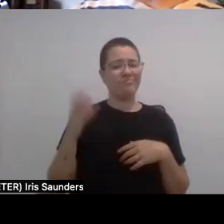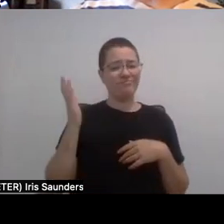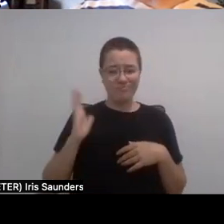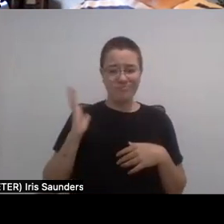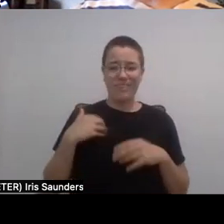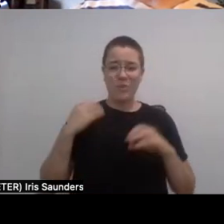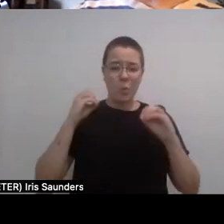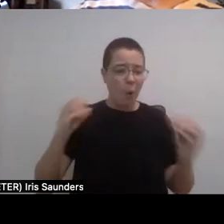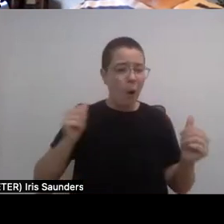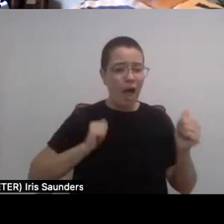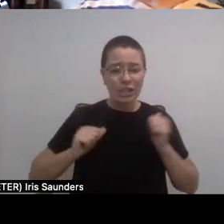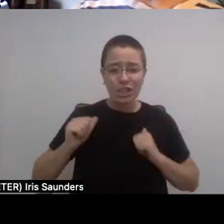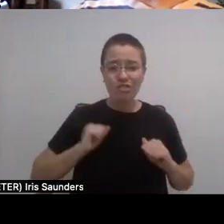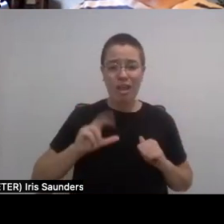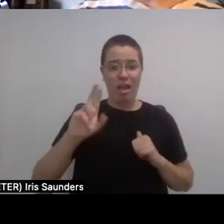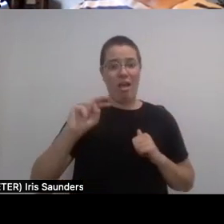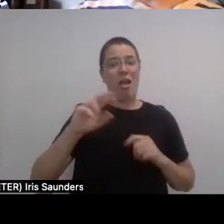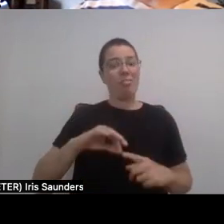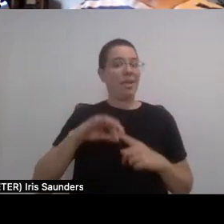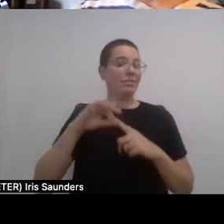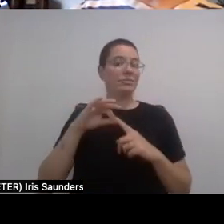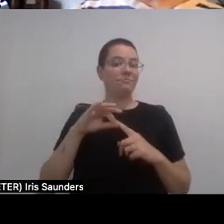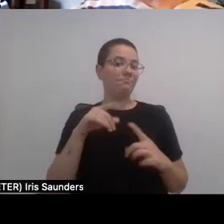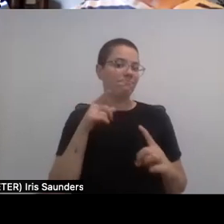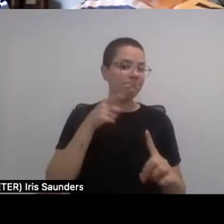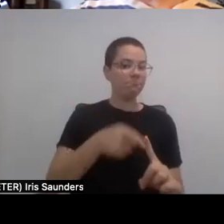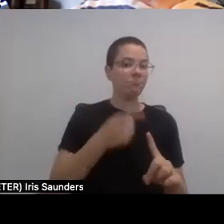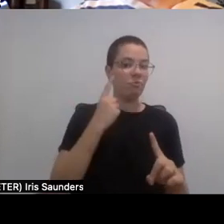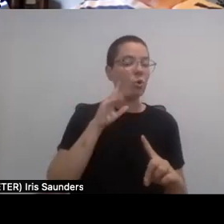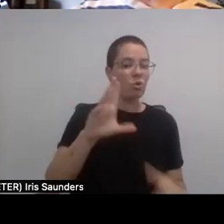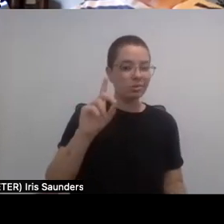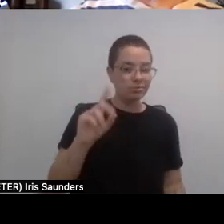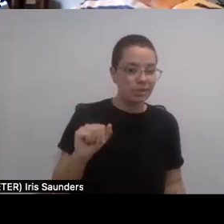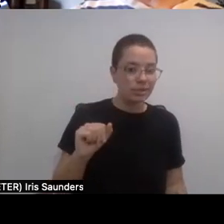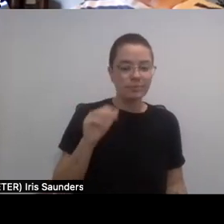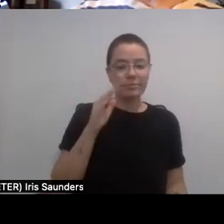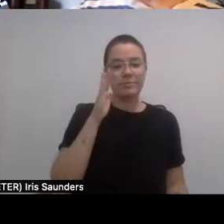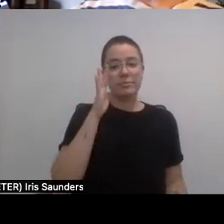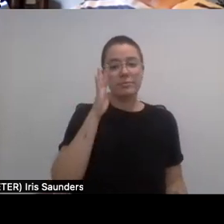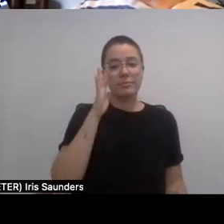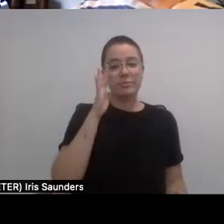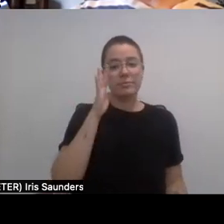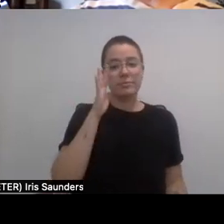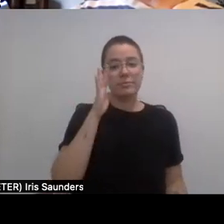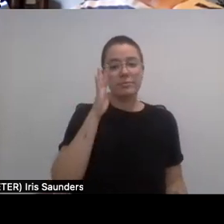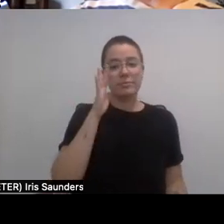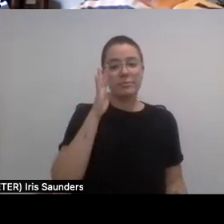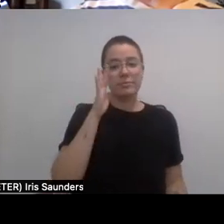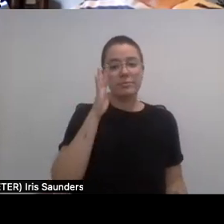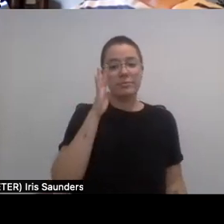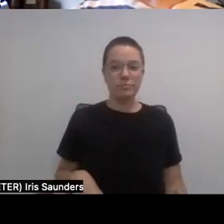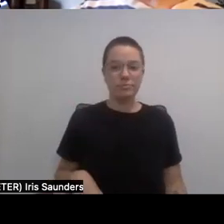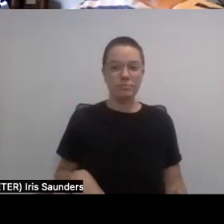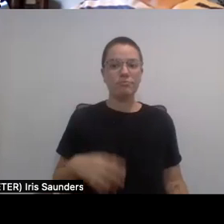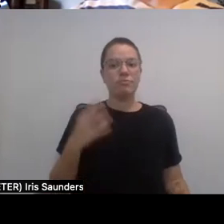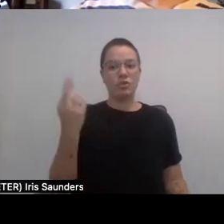you know, unless it was very specific to your disability. And I know now we've seen, I mean, that was the reason why created the Disability Film Challenge to help other people, you